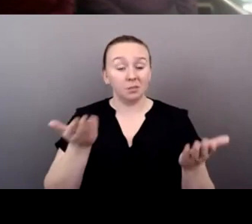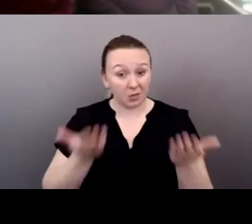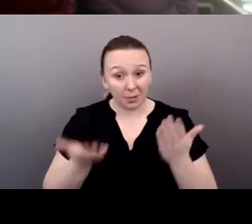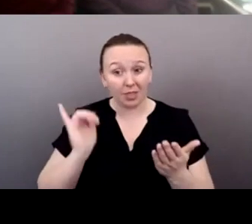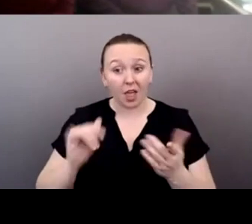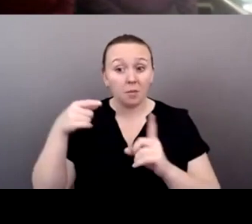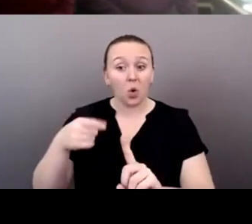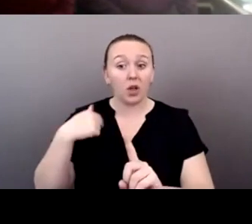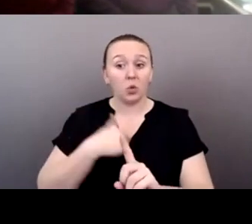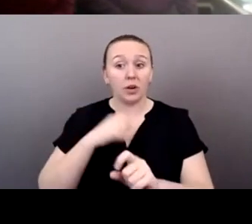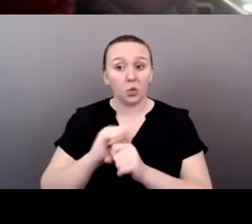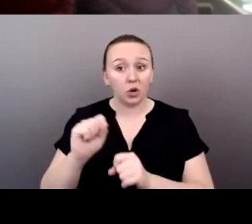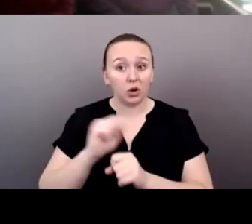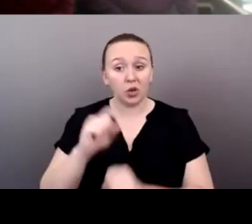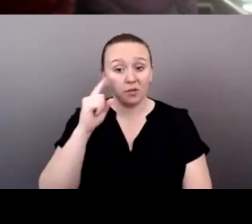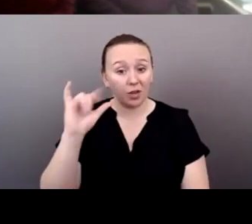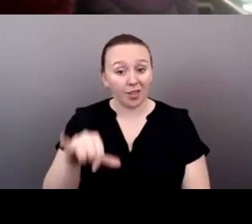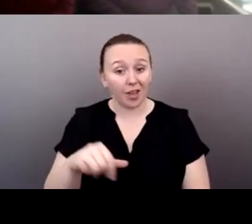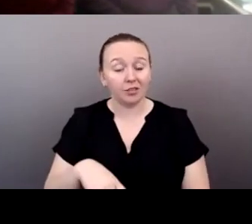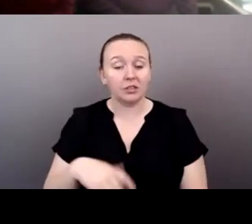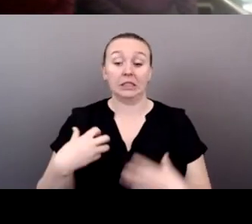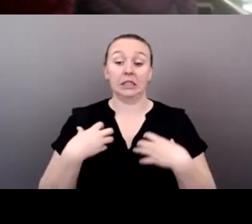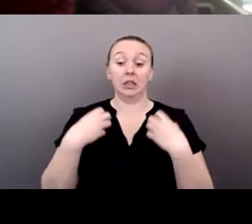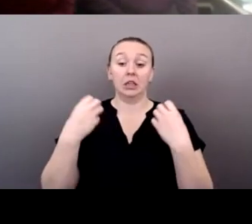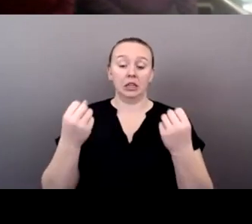And so healing become, it comes full circle.